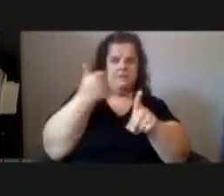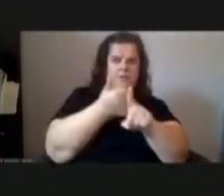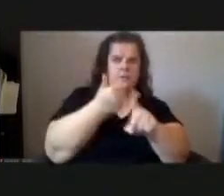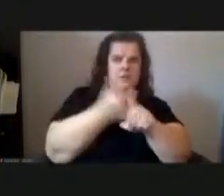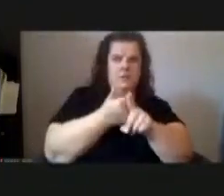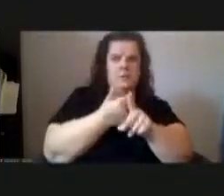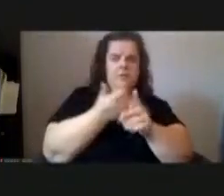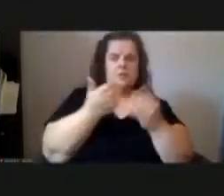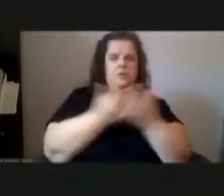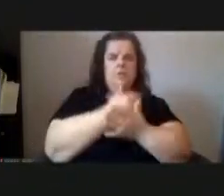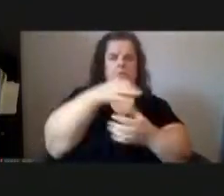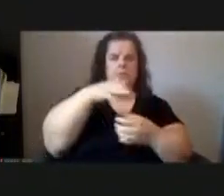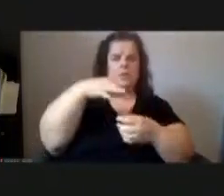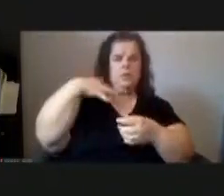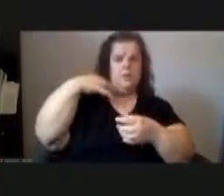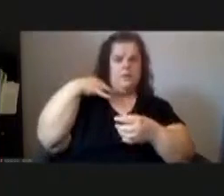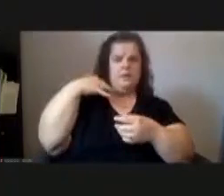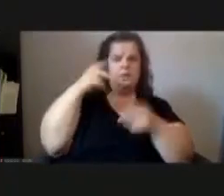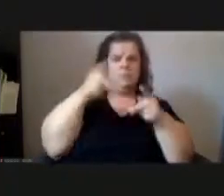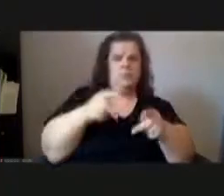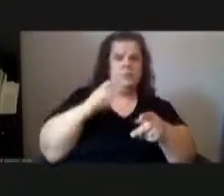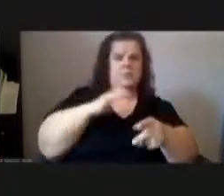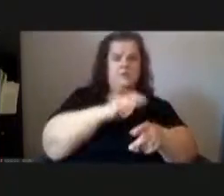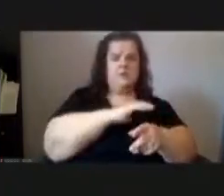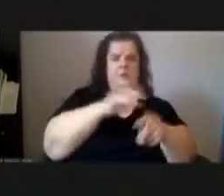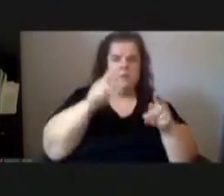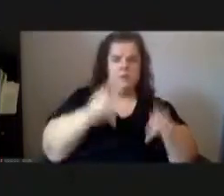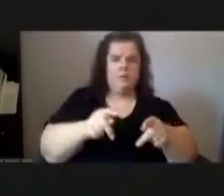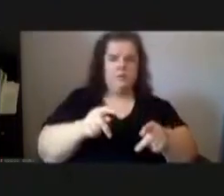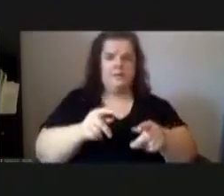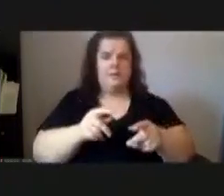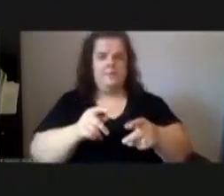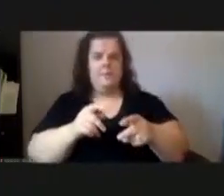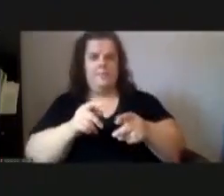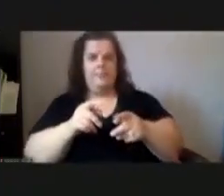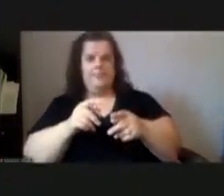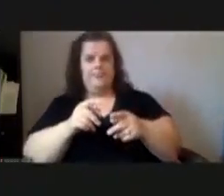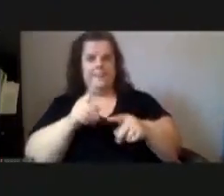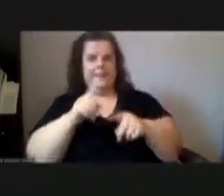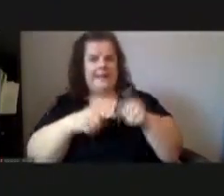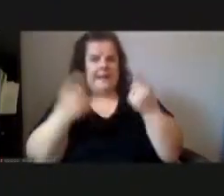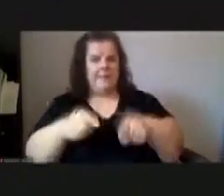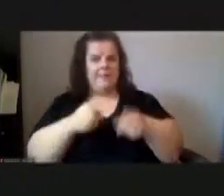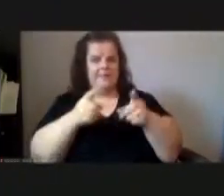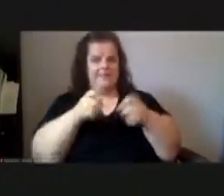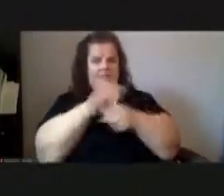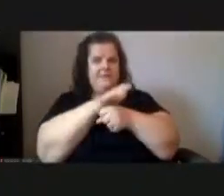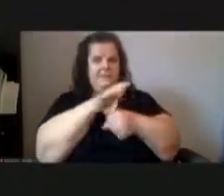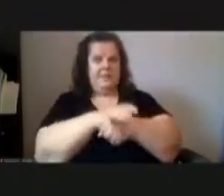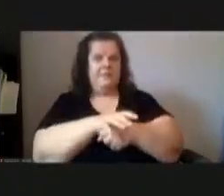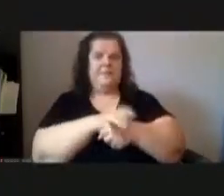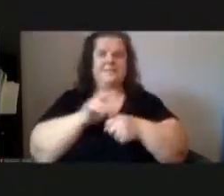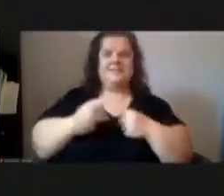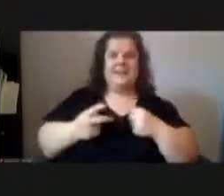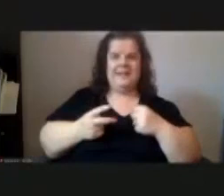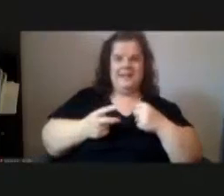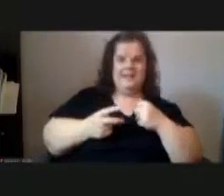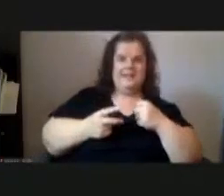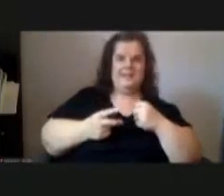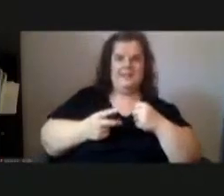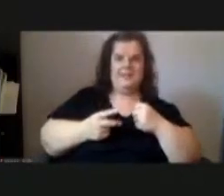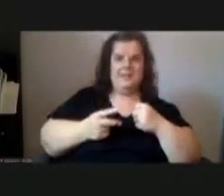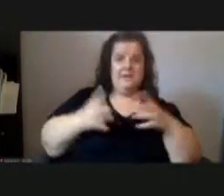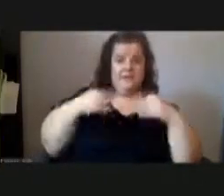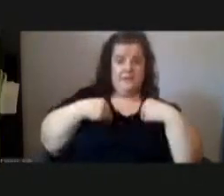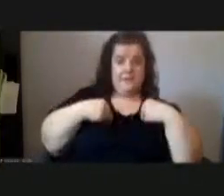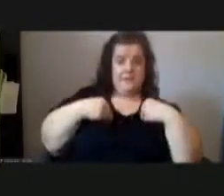elected council person which cannot happen fast enough a second second all those in favor say aye